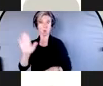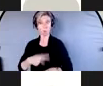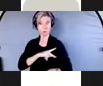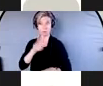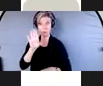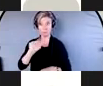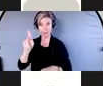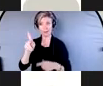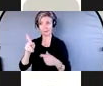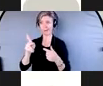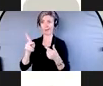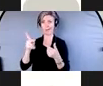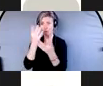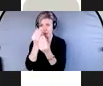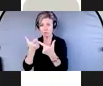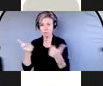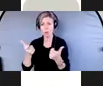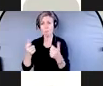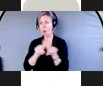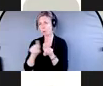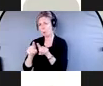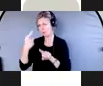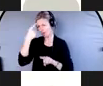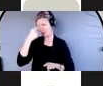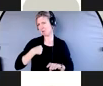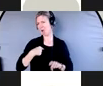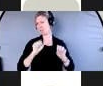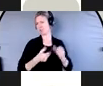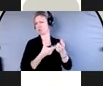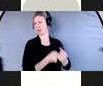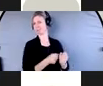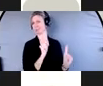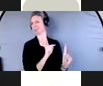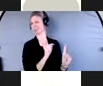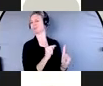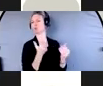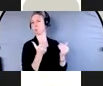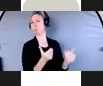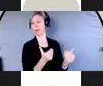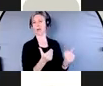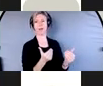you can trust to act and speak on your behalf when you need to. So I'm going to turn it over to